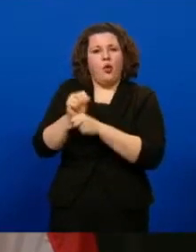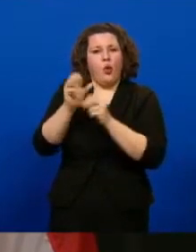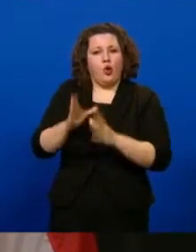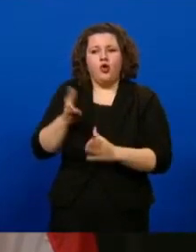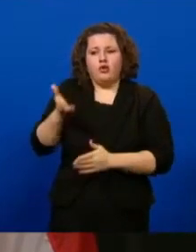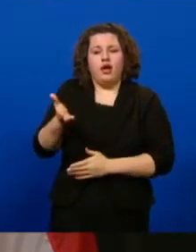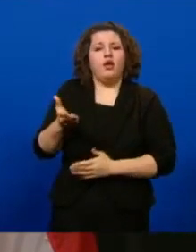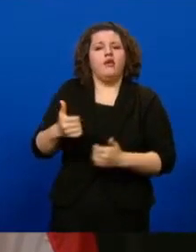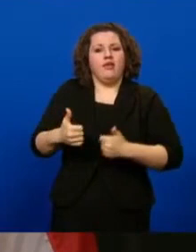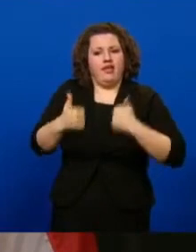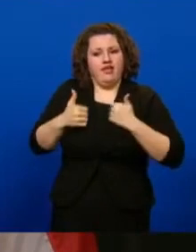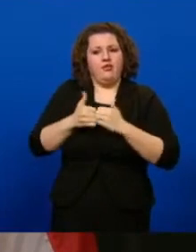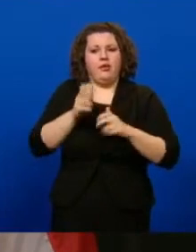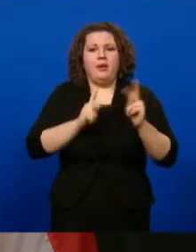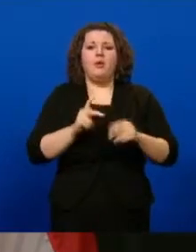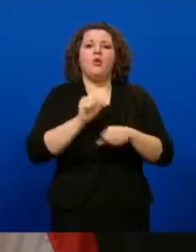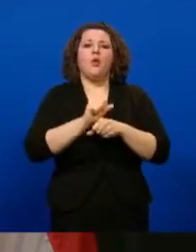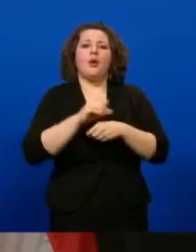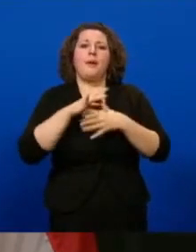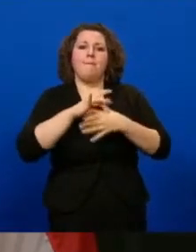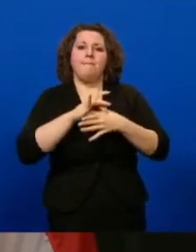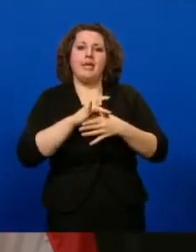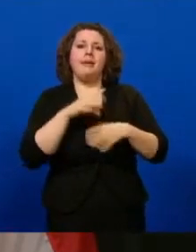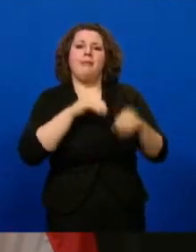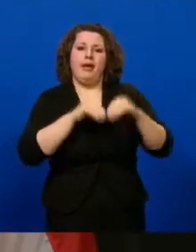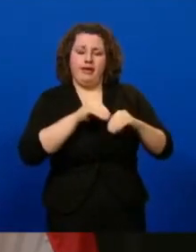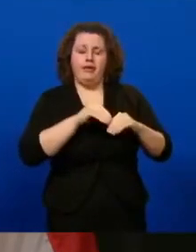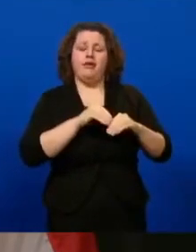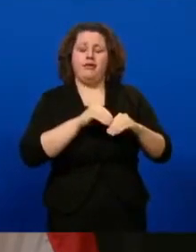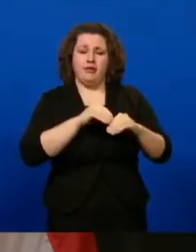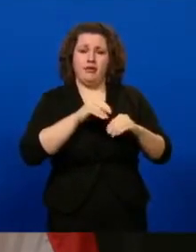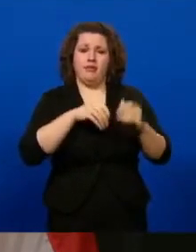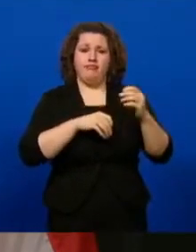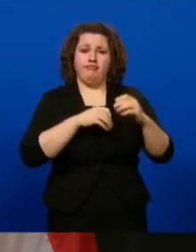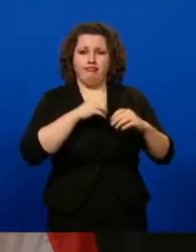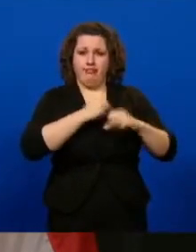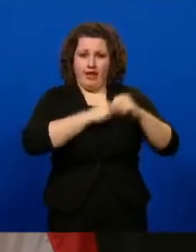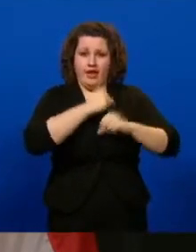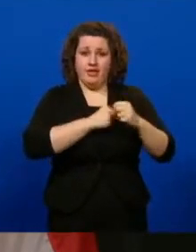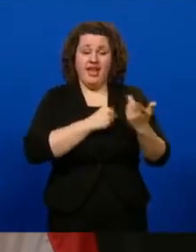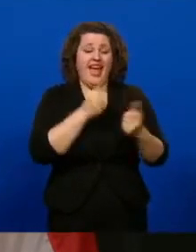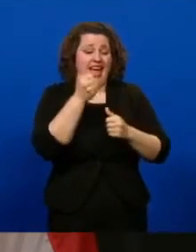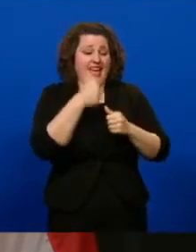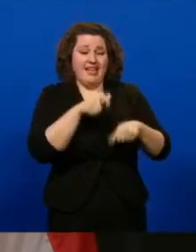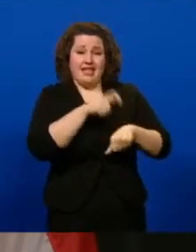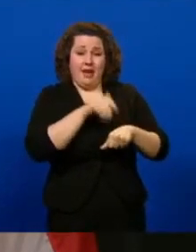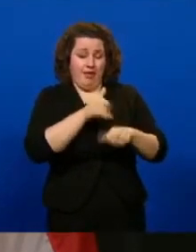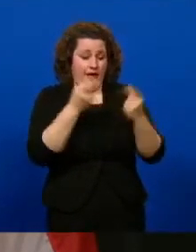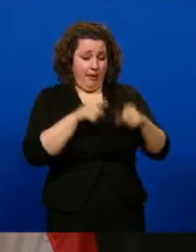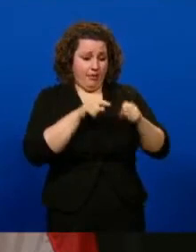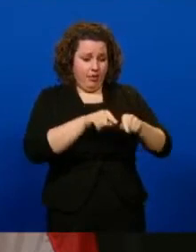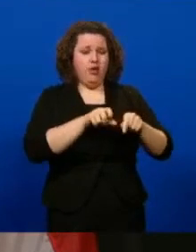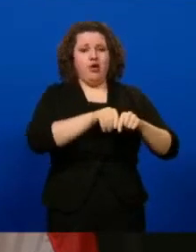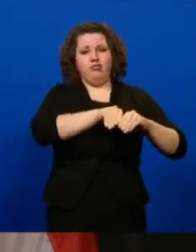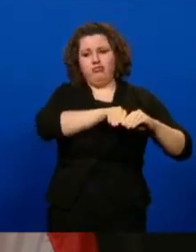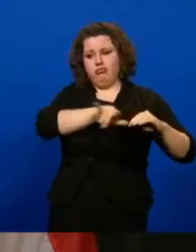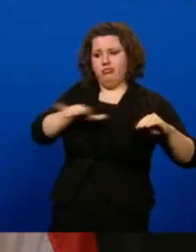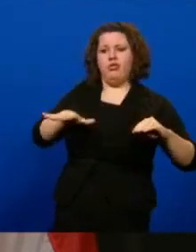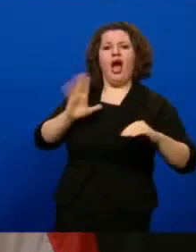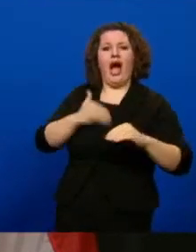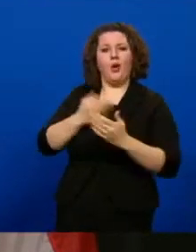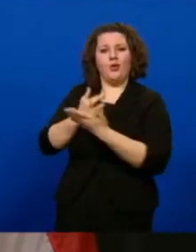live with individuals who work in meatpacking plants, and every time there's an outbreak at a meatpacking plant, we see that spread in our resource center.